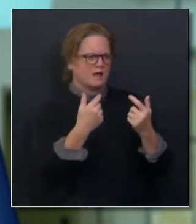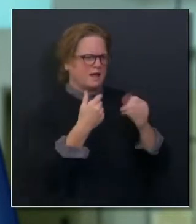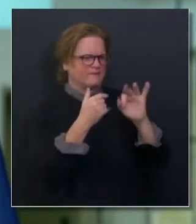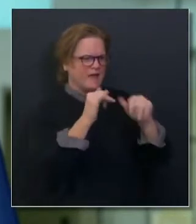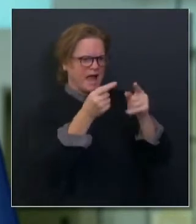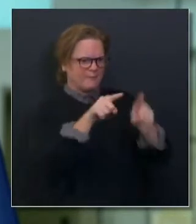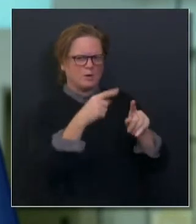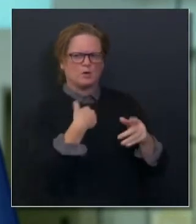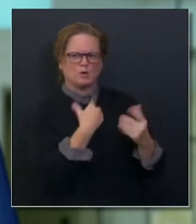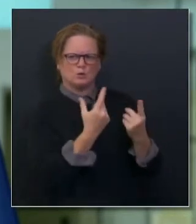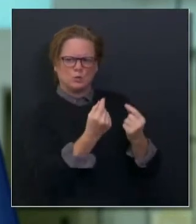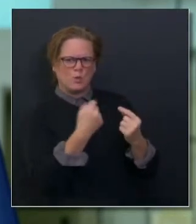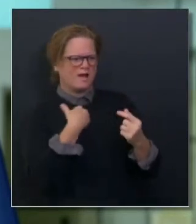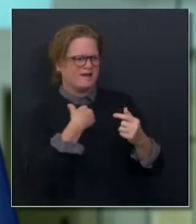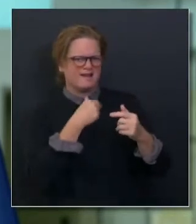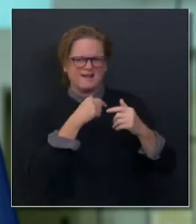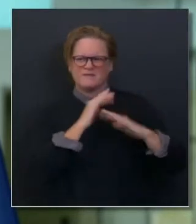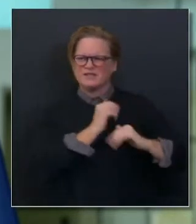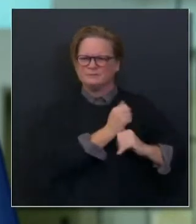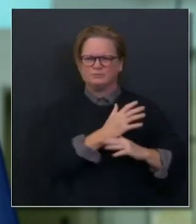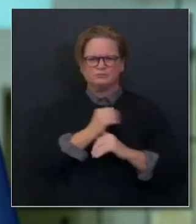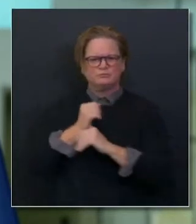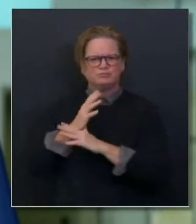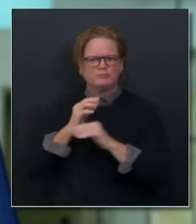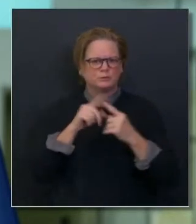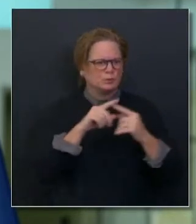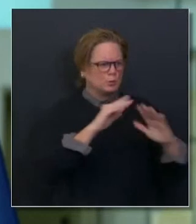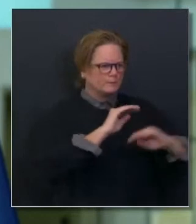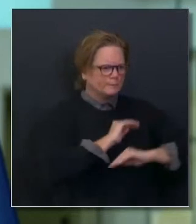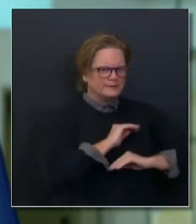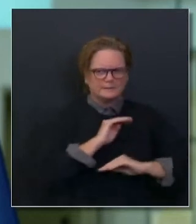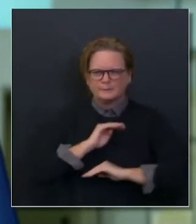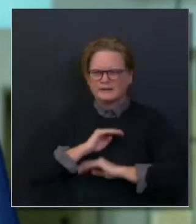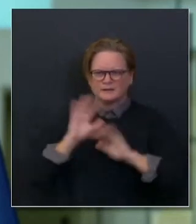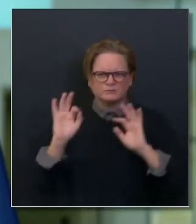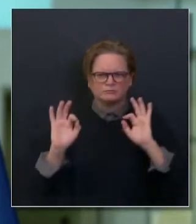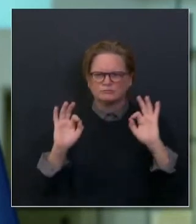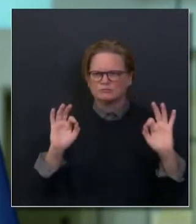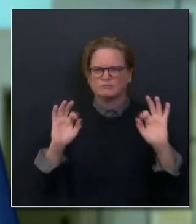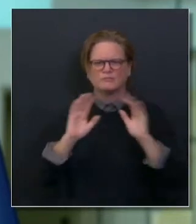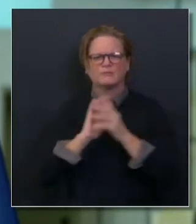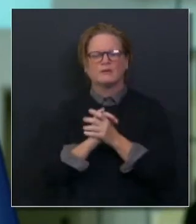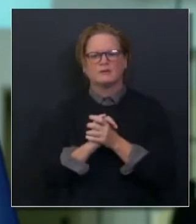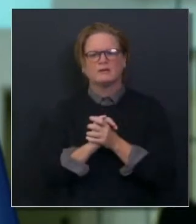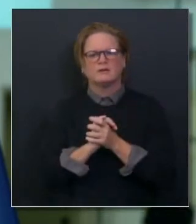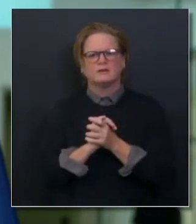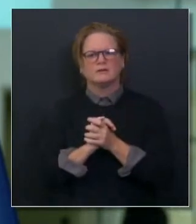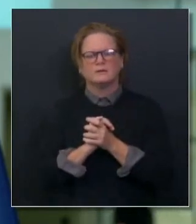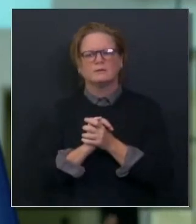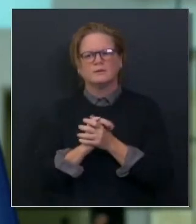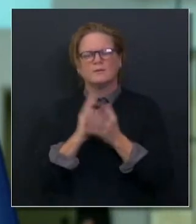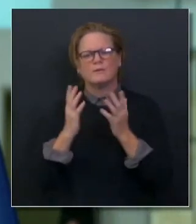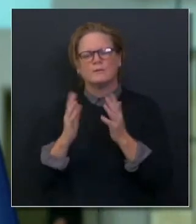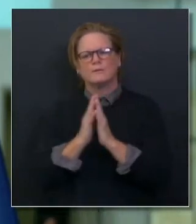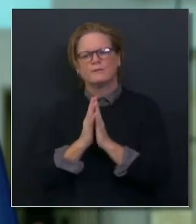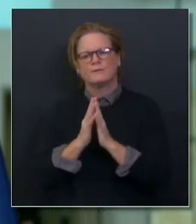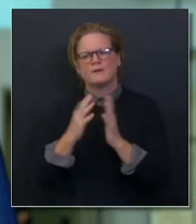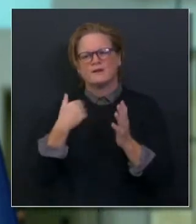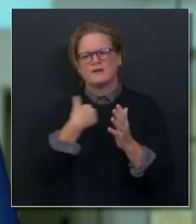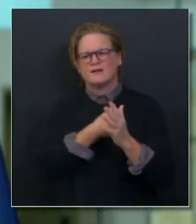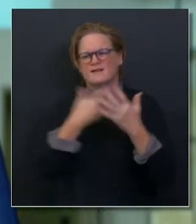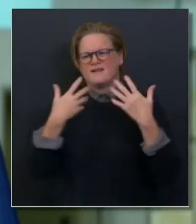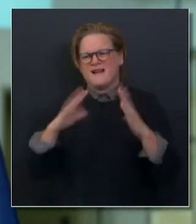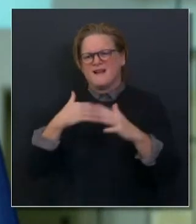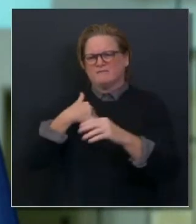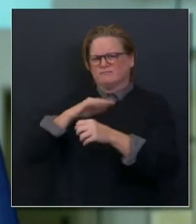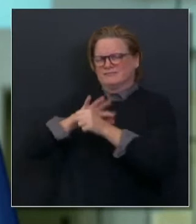the work the state is doing. So there's more abundance in terms of the staffing and protocols than it's been exposed on